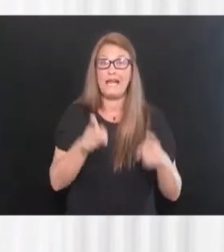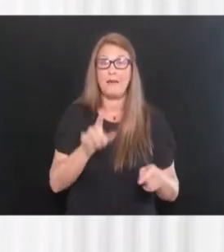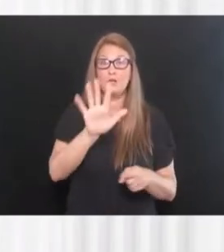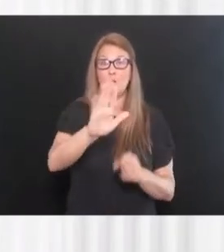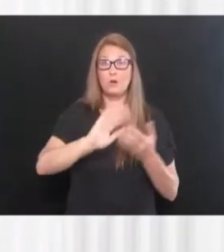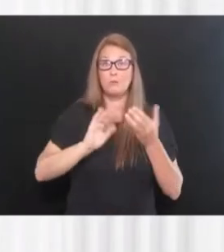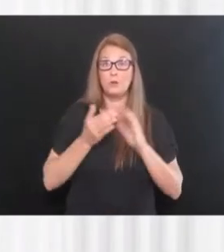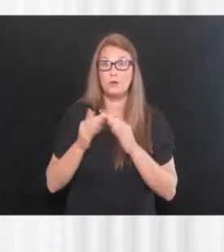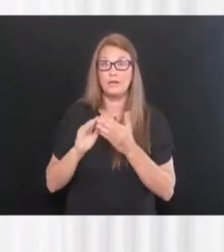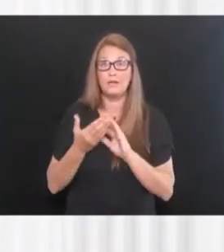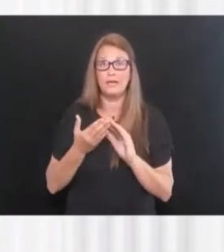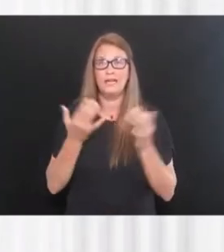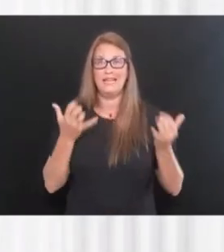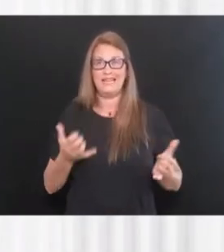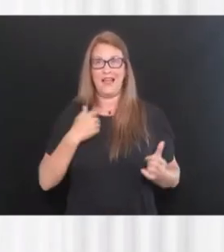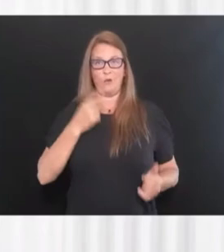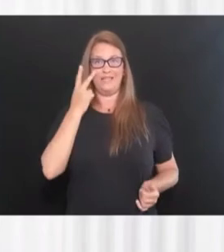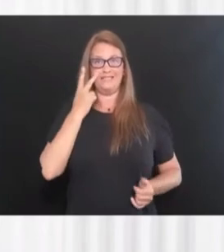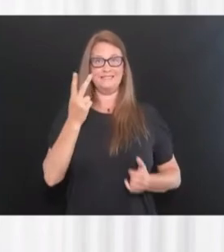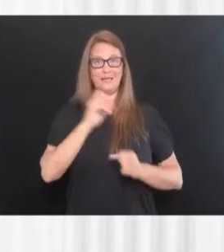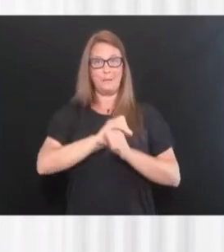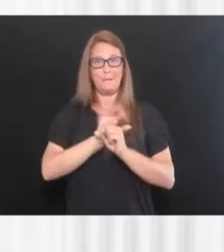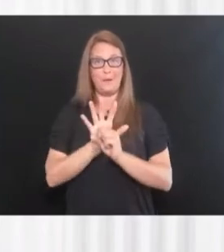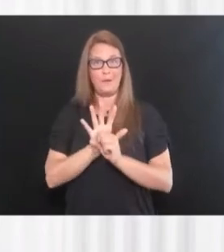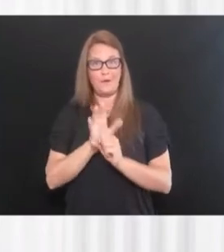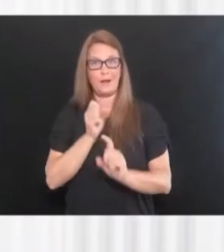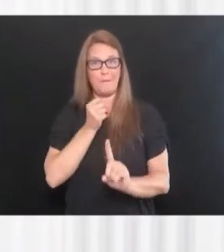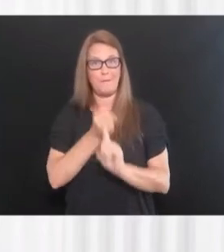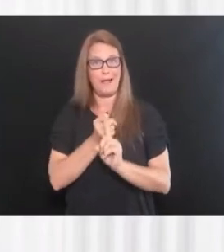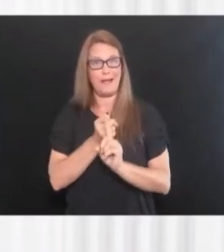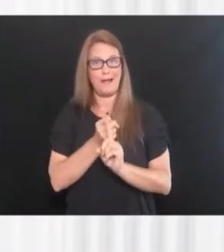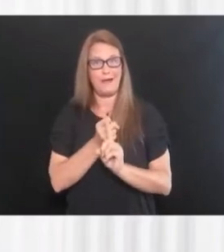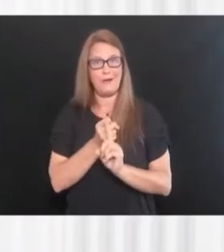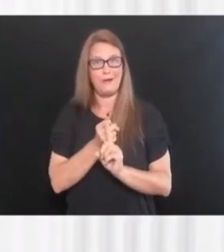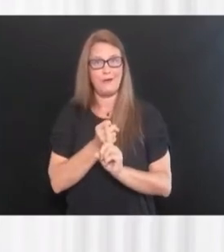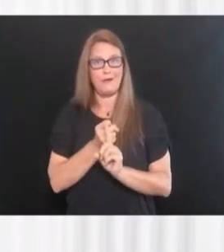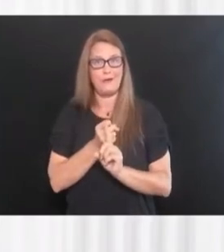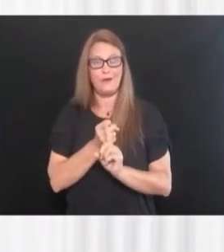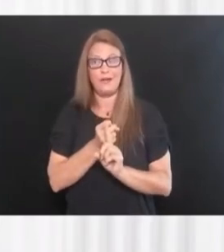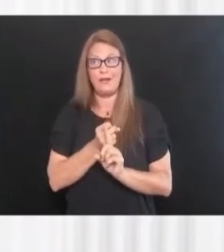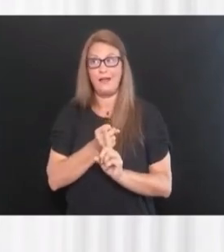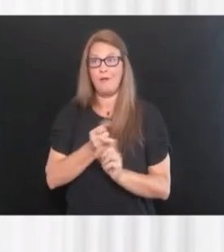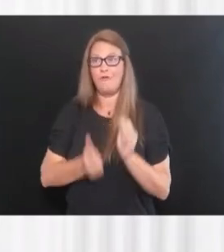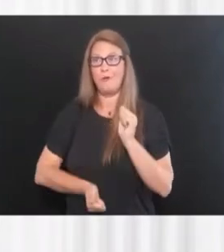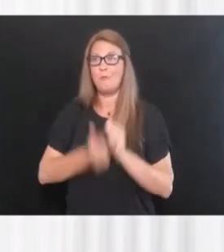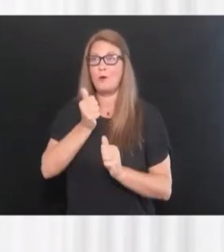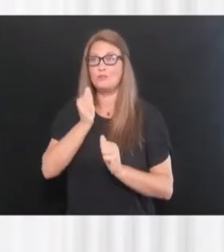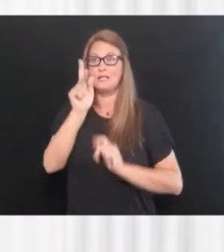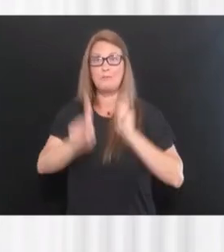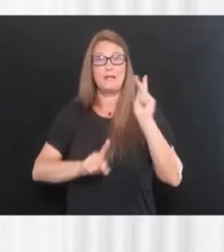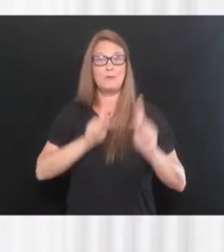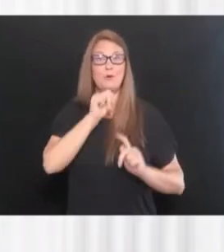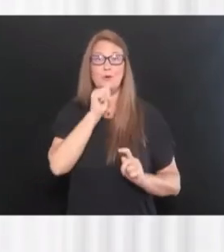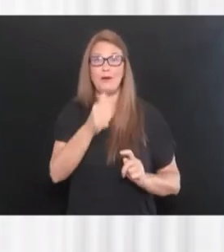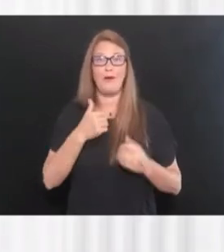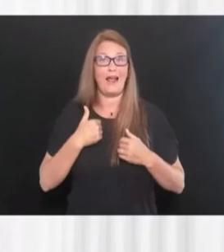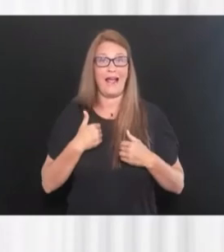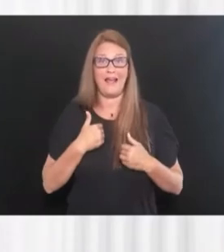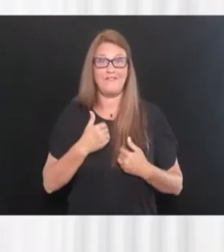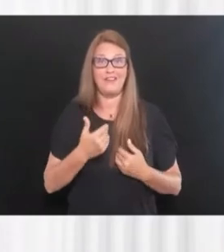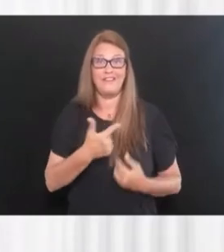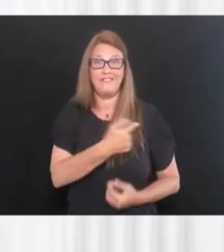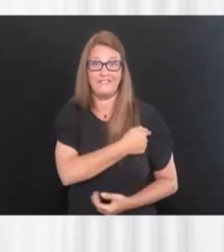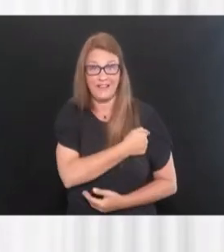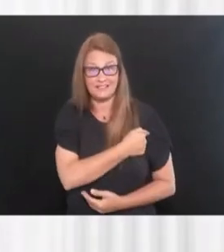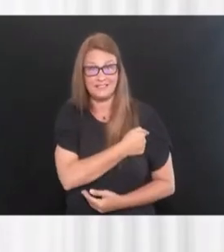now is this is a pandemic primarily of the unvaccinated. Uh, we've tried at a lot of